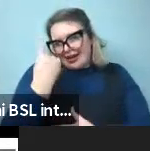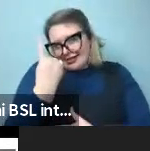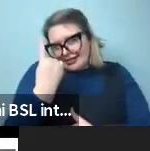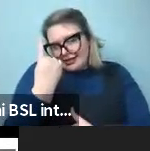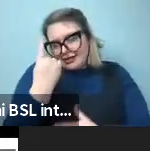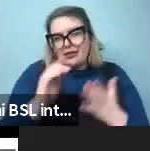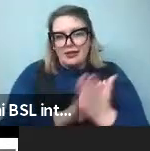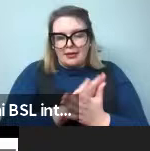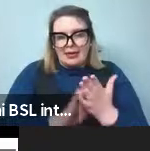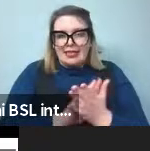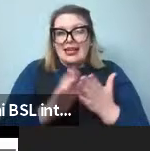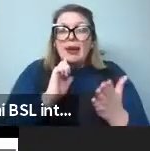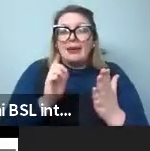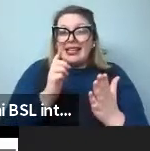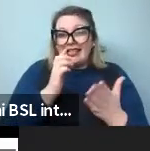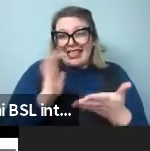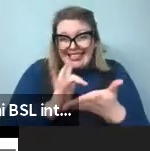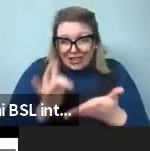to it in a dictionary.